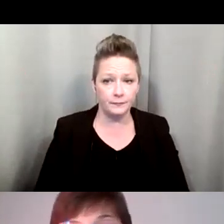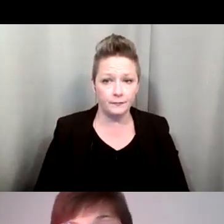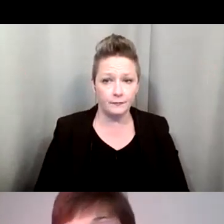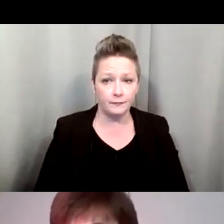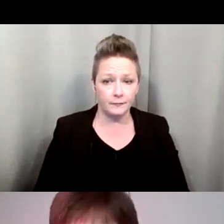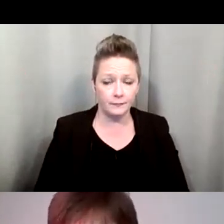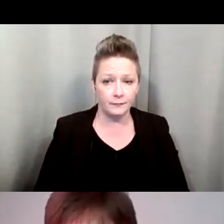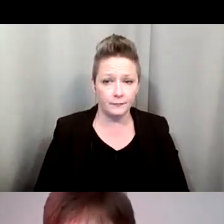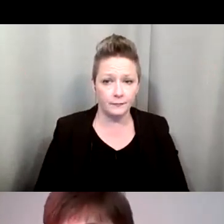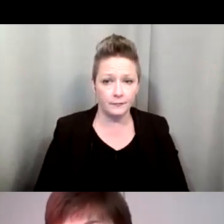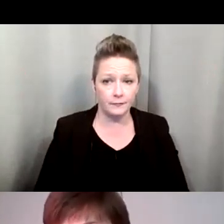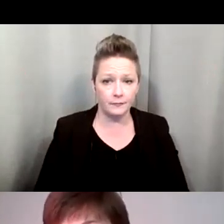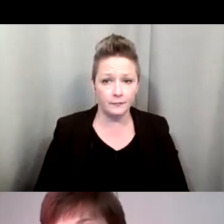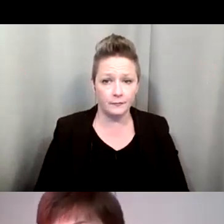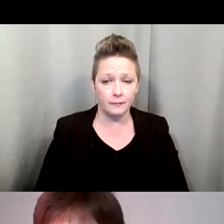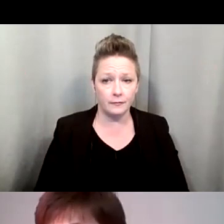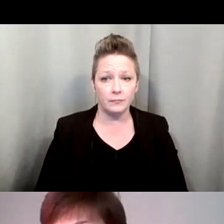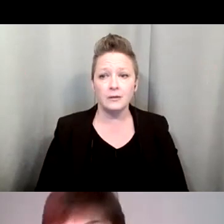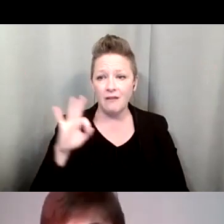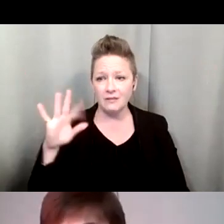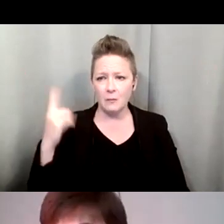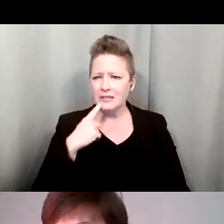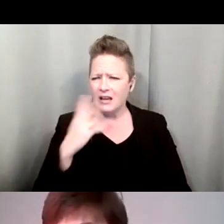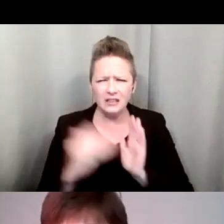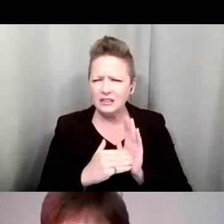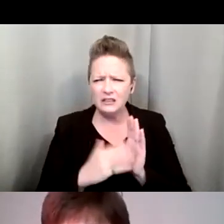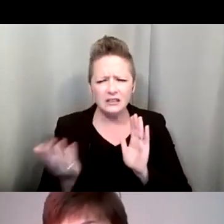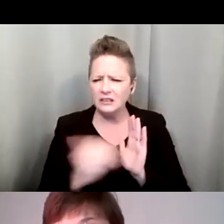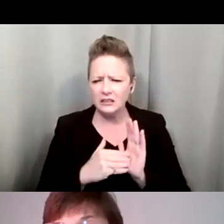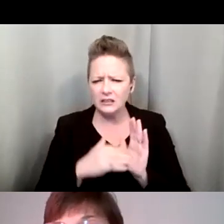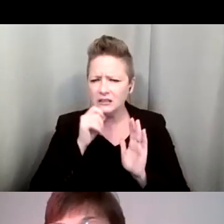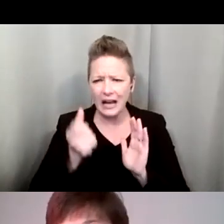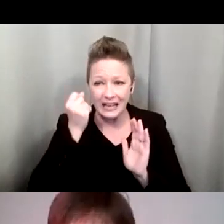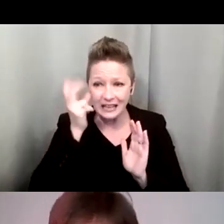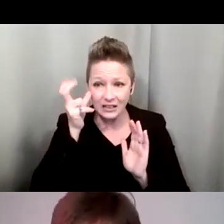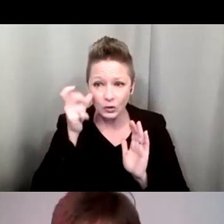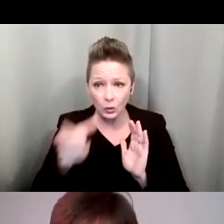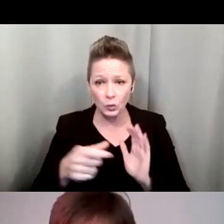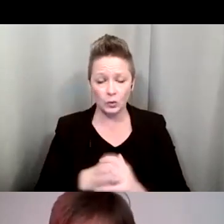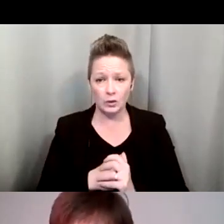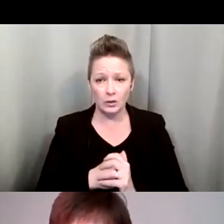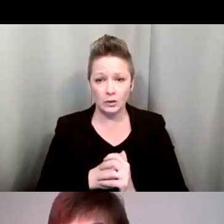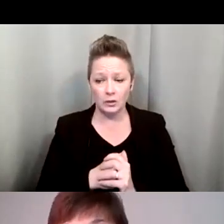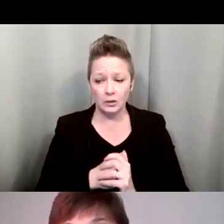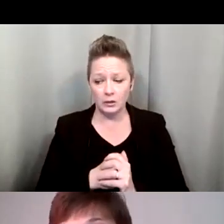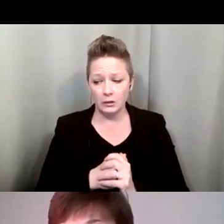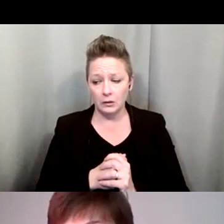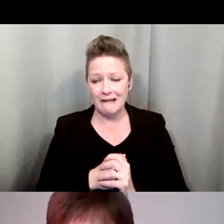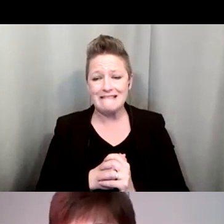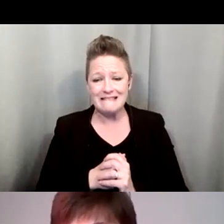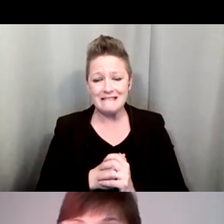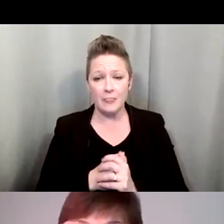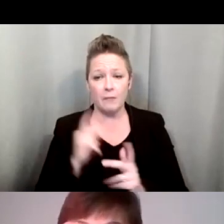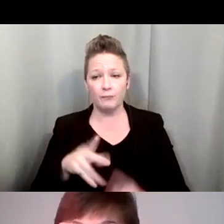And if you find yourself that somebody is constantly saying, please repeat. I didn't get that. I didn't hear you. You may find yourself that may say, never